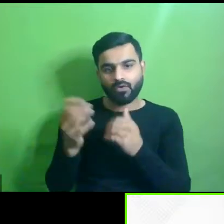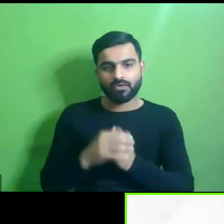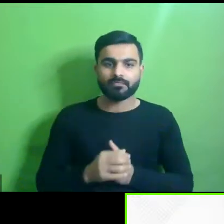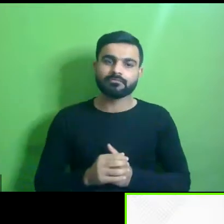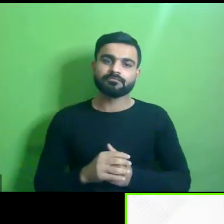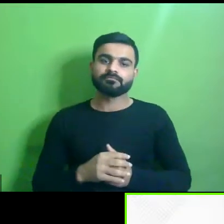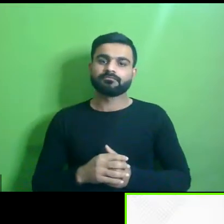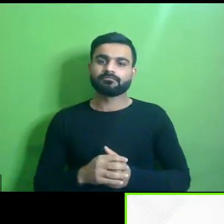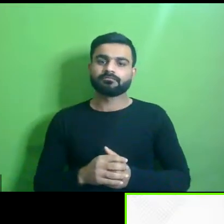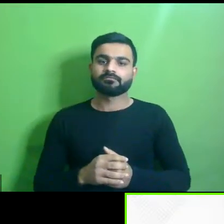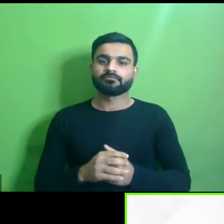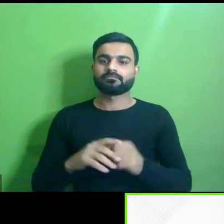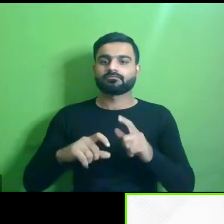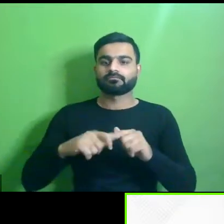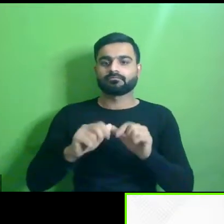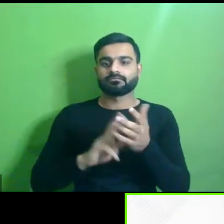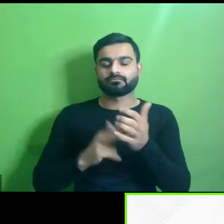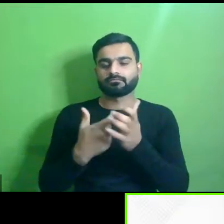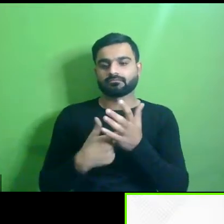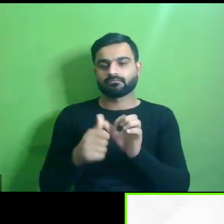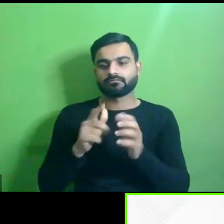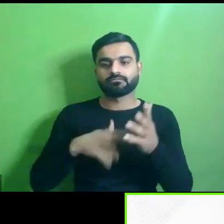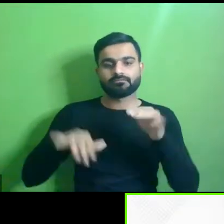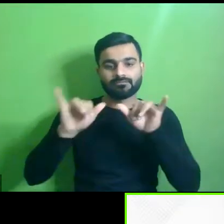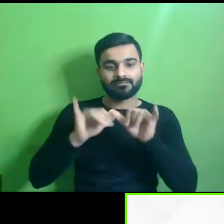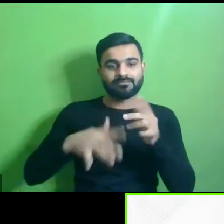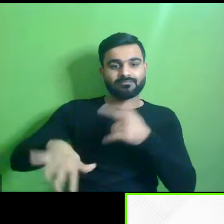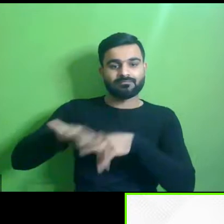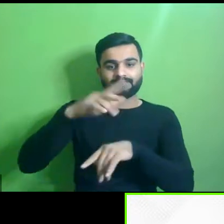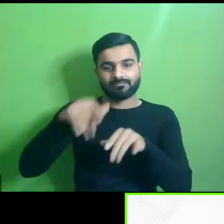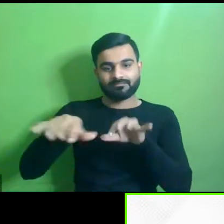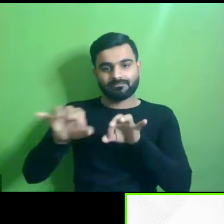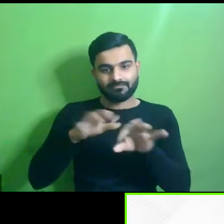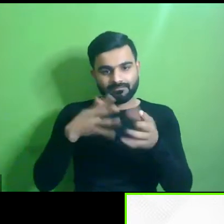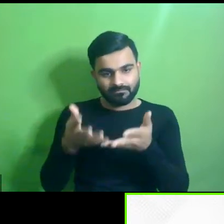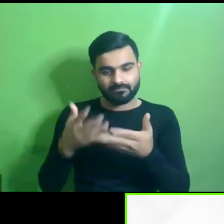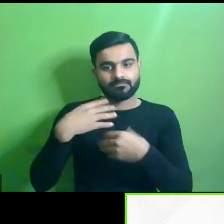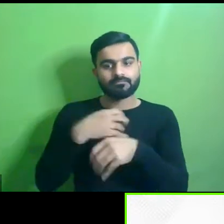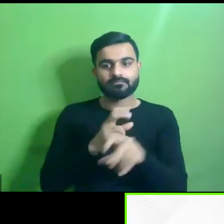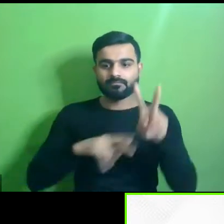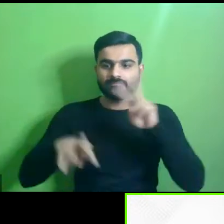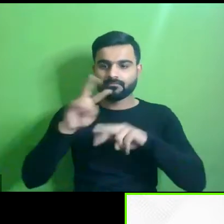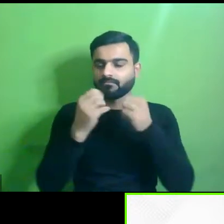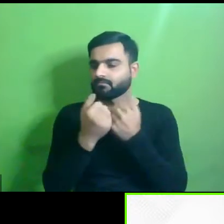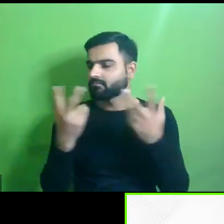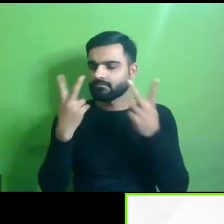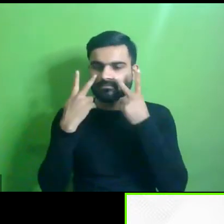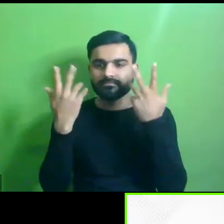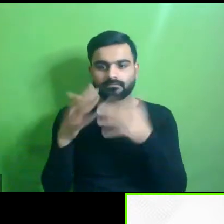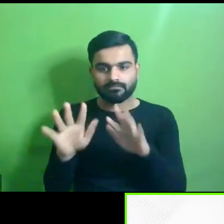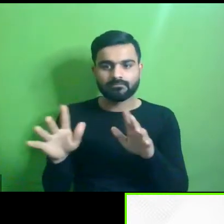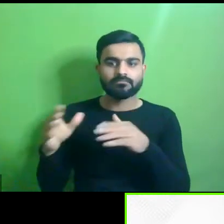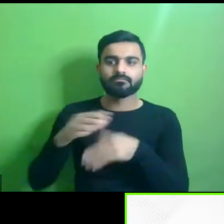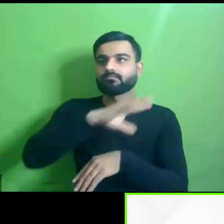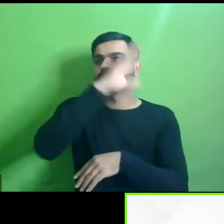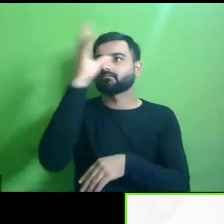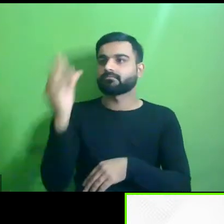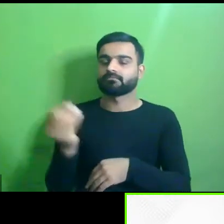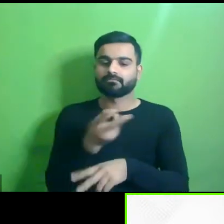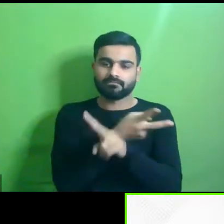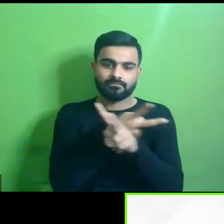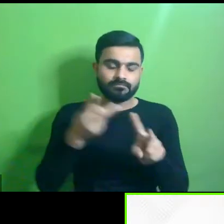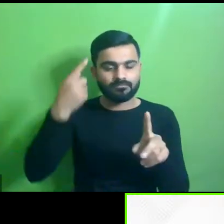carbon park which is actually the lung of the city and uh it has been visited by so many people uh throughout the day for so many different